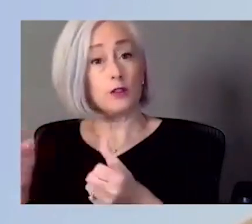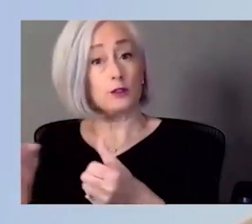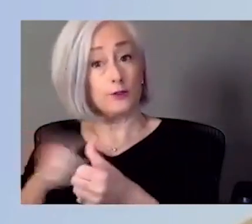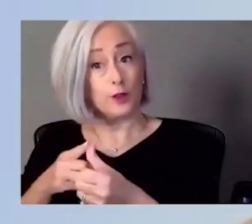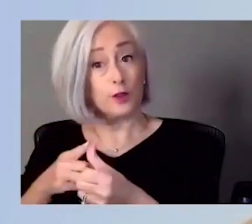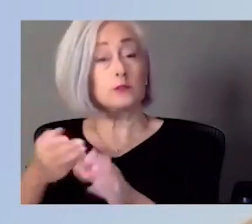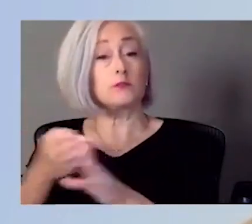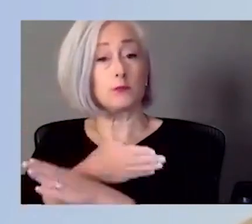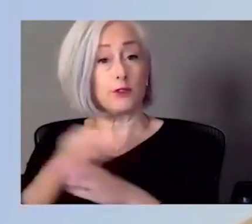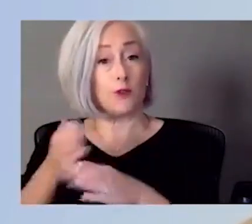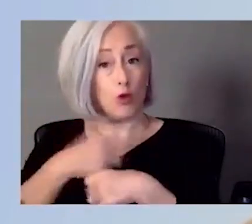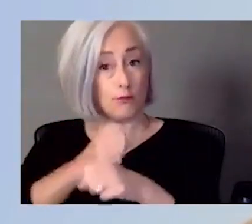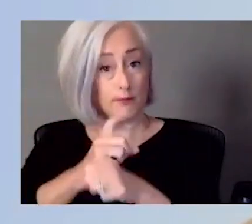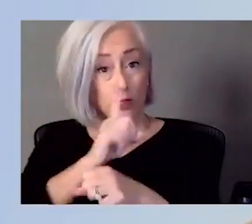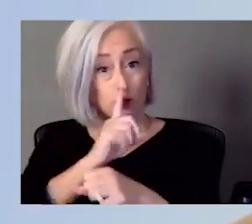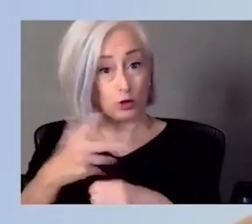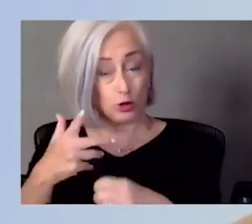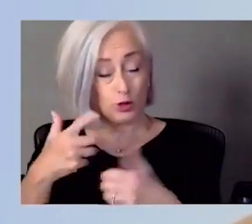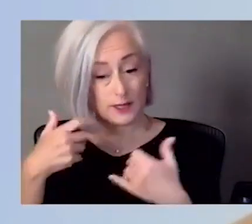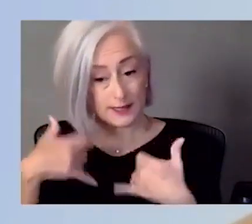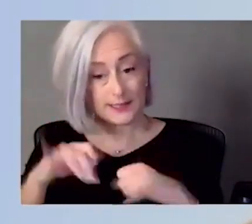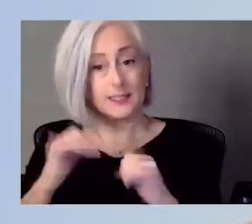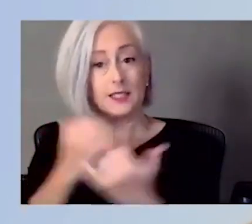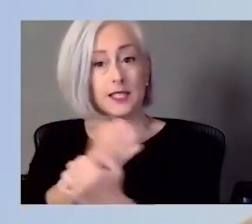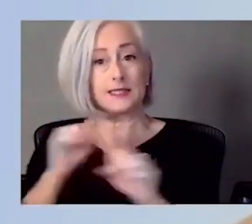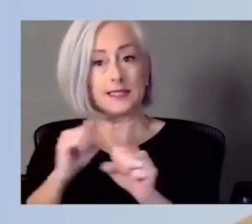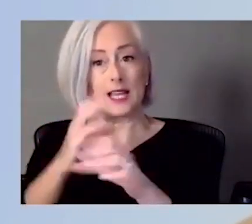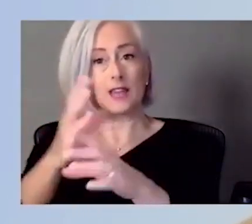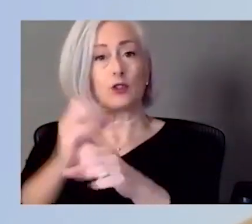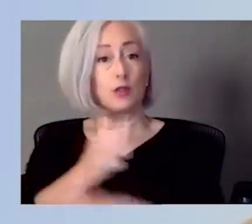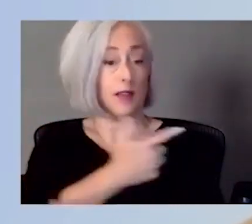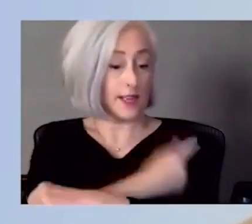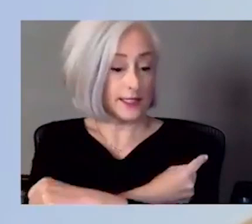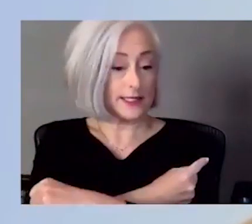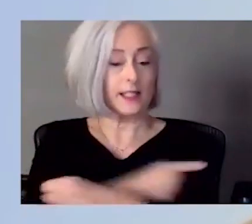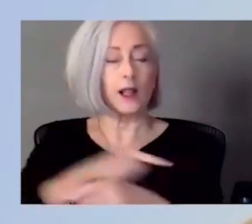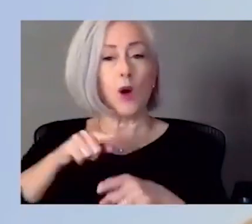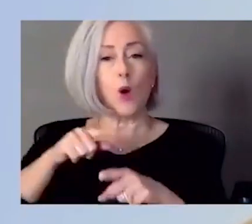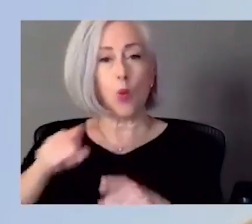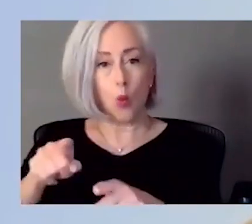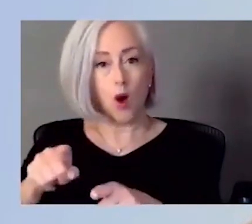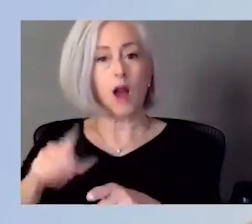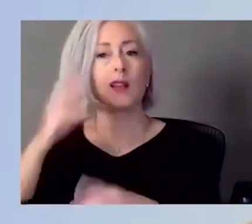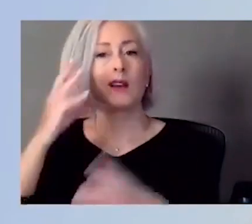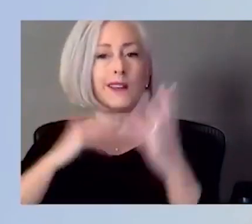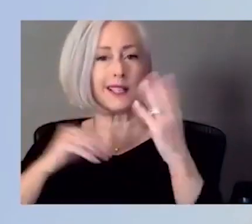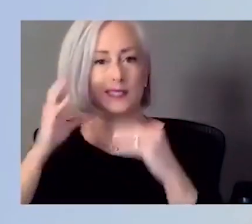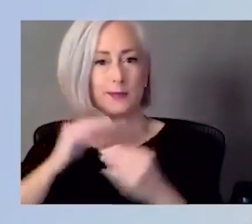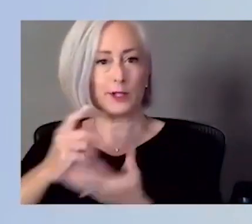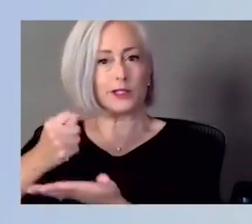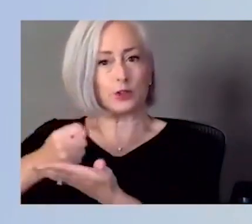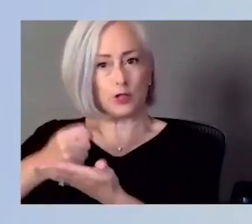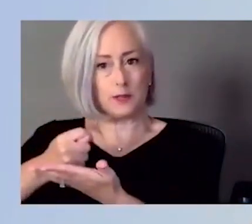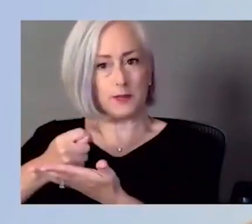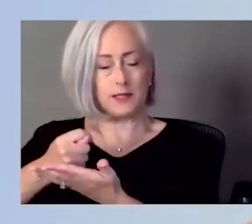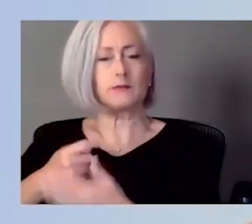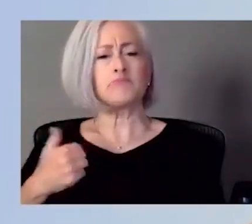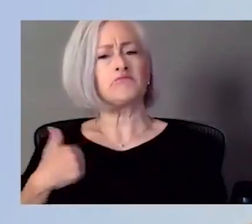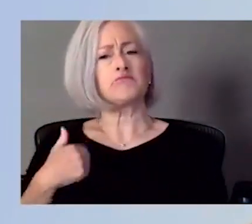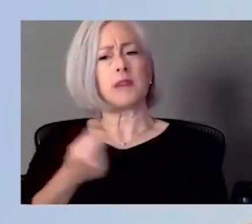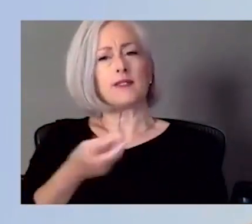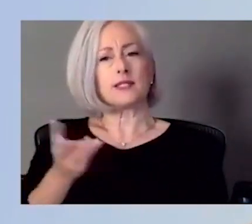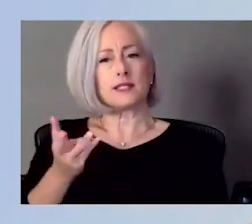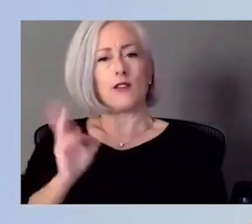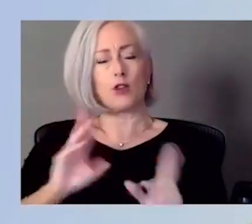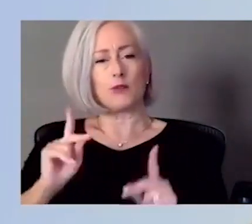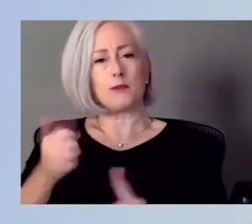it's, uh, safe for them to do so with their current treatments. We do have a large number of cancer survivors in